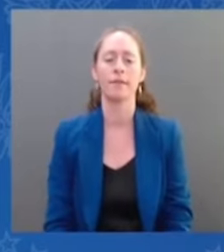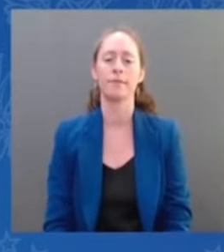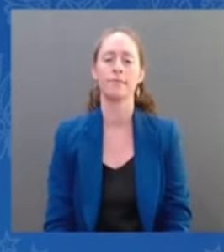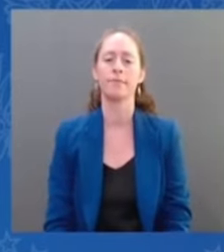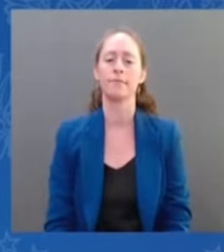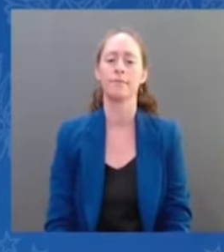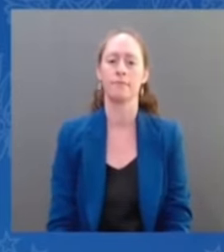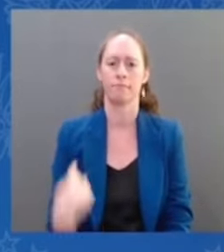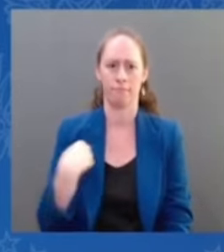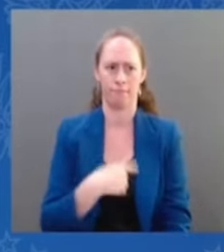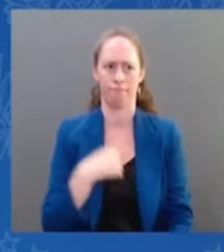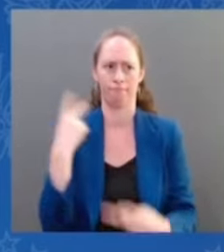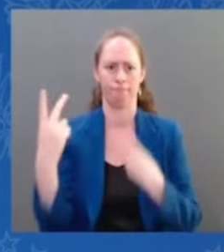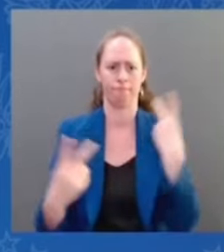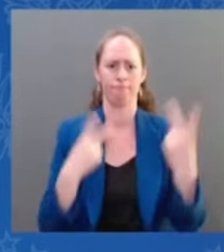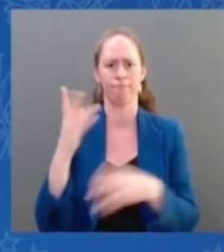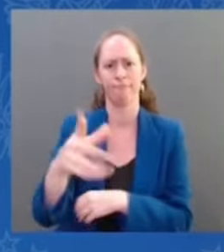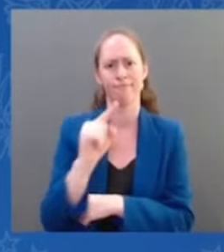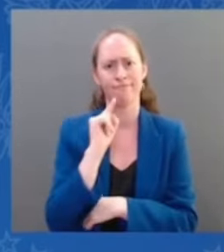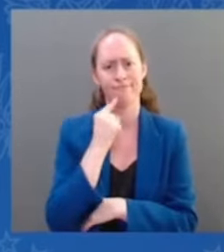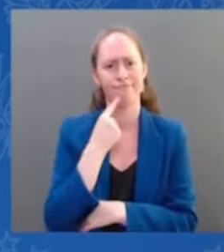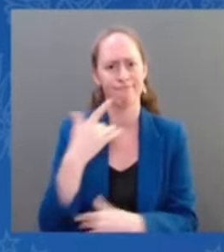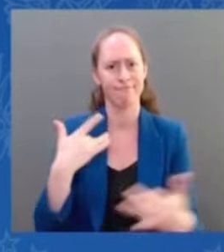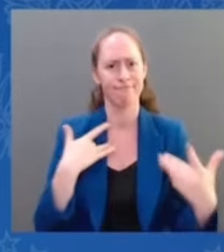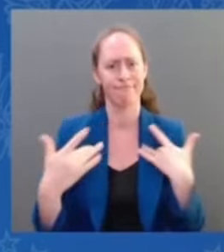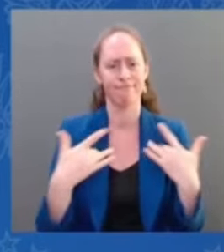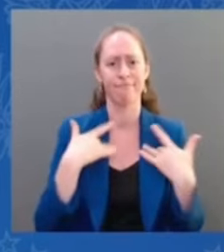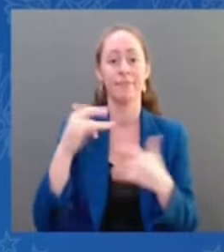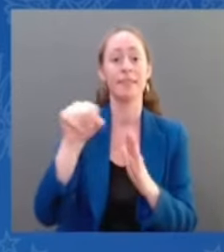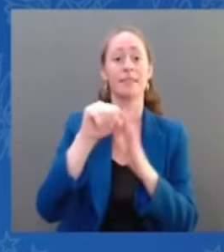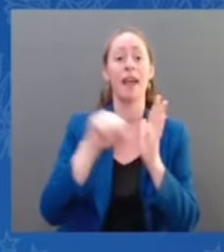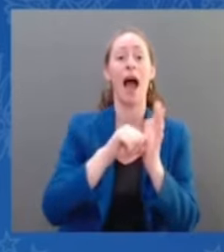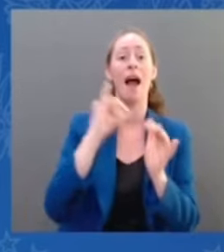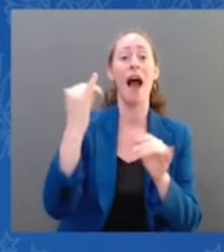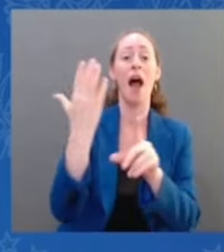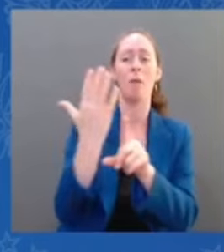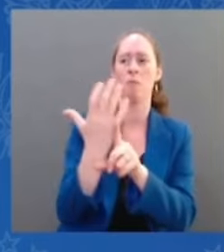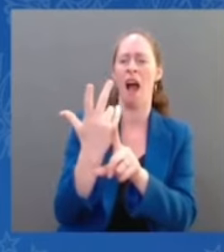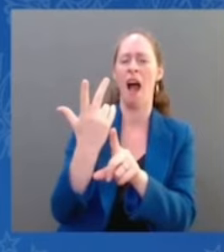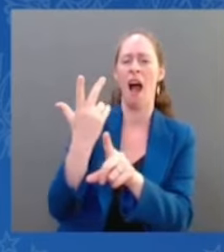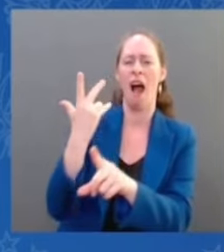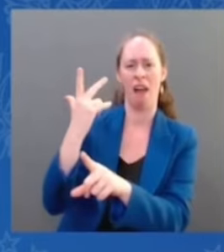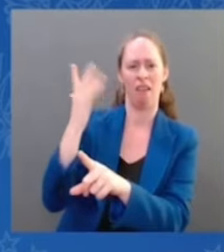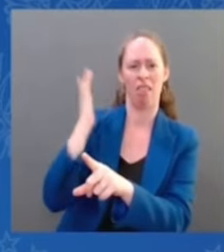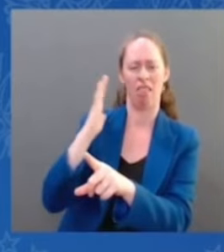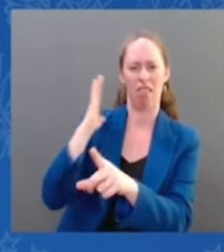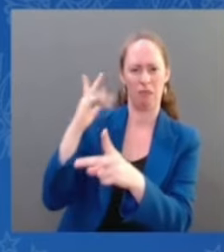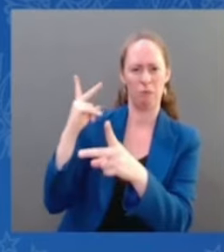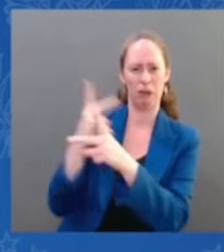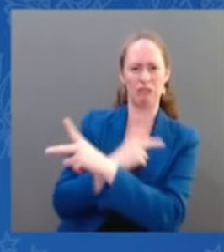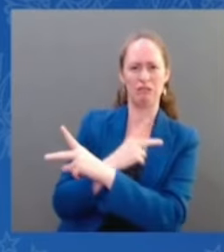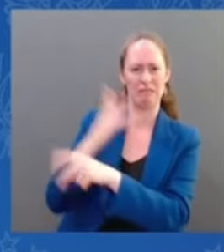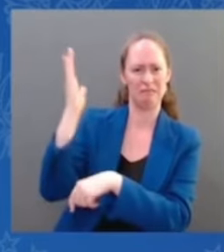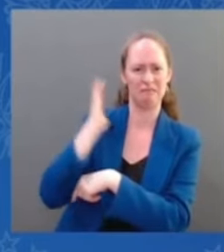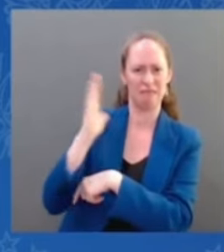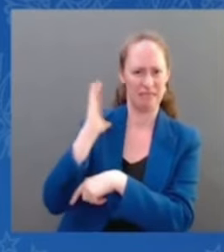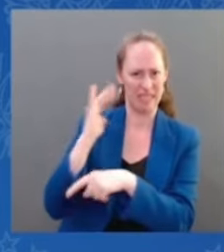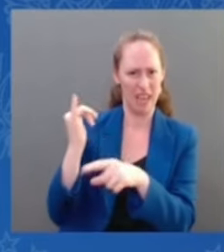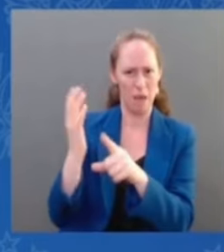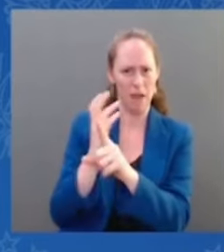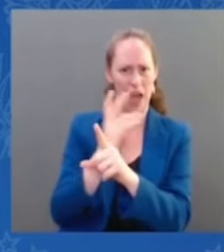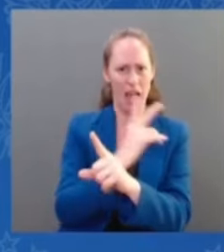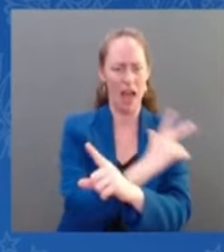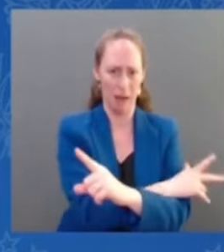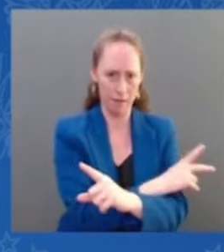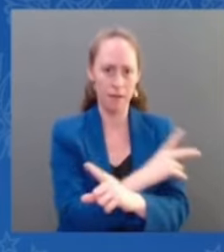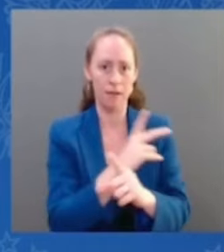states. 12 additional states are likely to ban choice in the next coming, in the coming weeks. And in a number of these